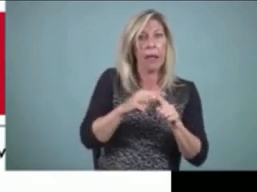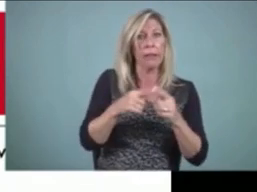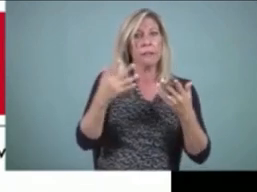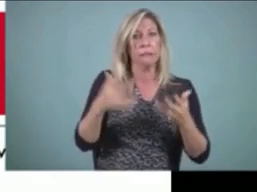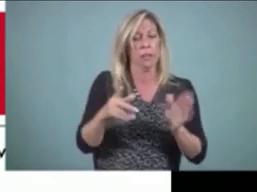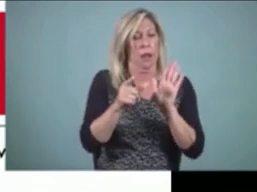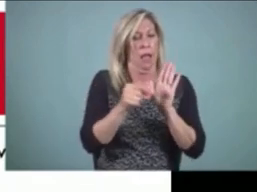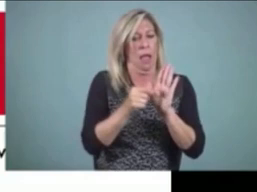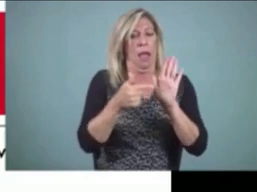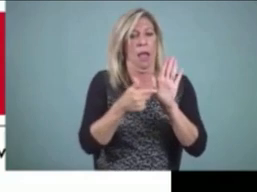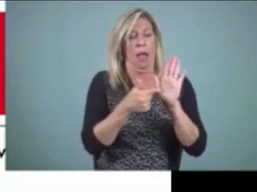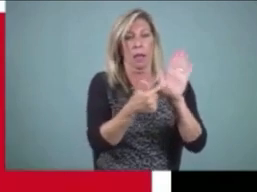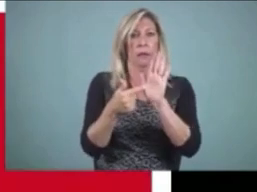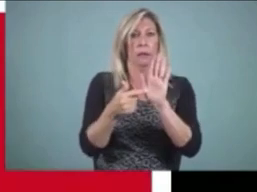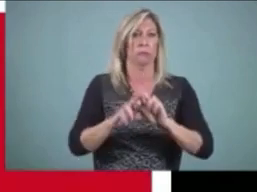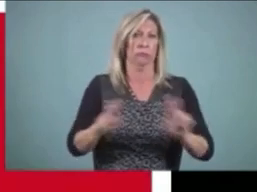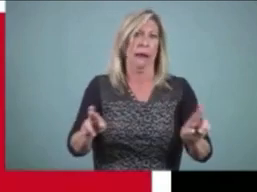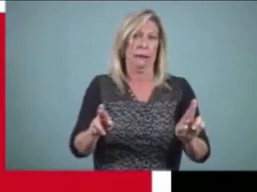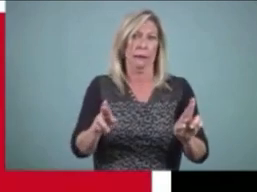Next slide, please.